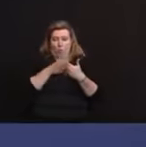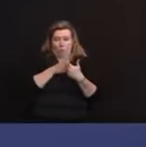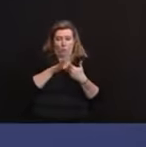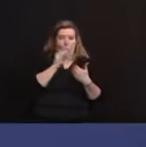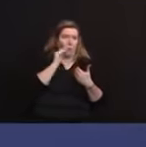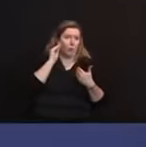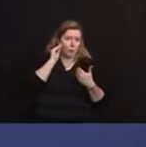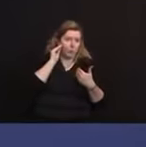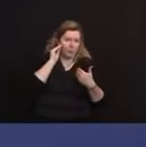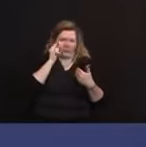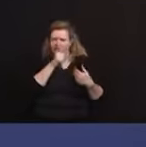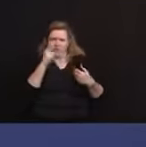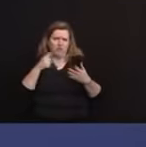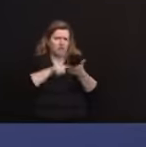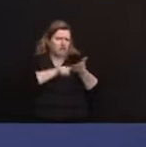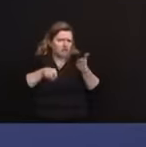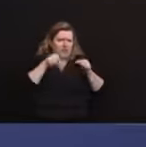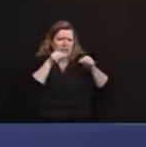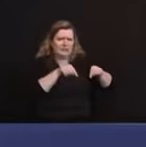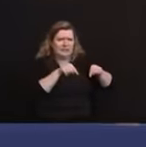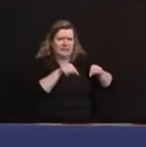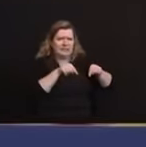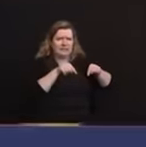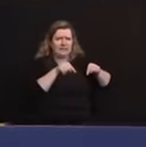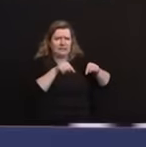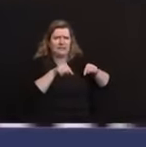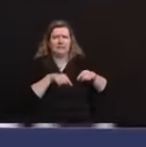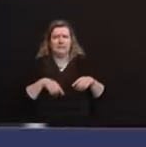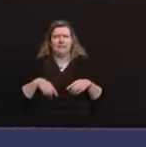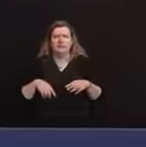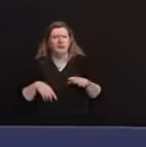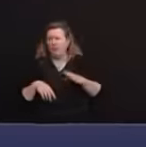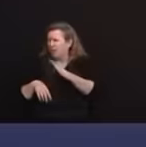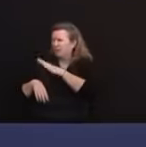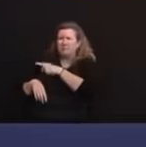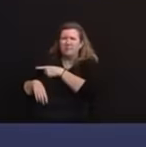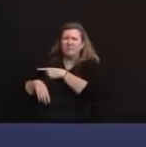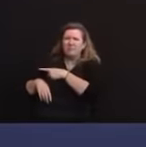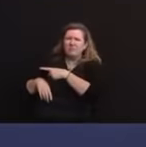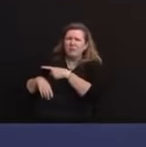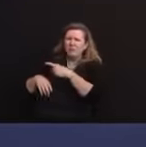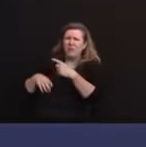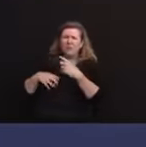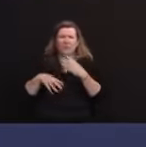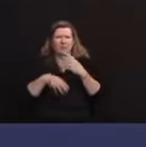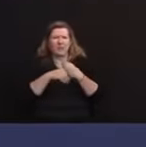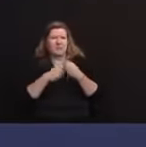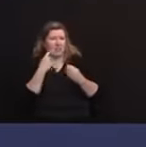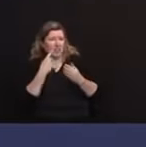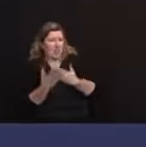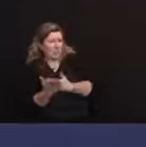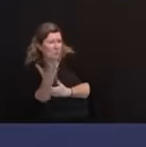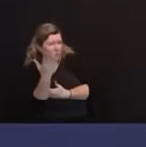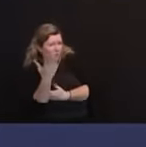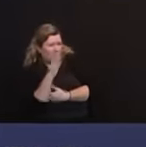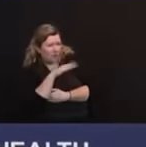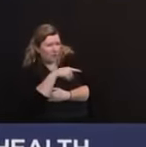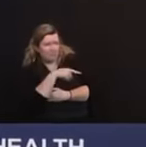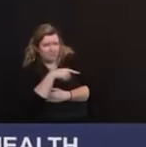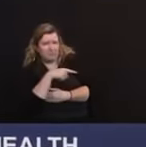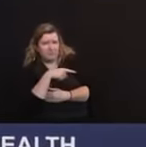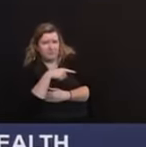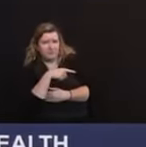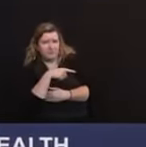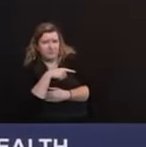A little bit different. Can I add one wrinkle to what we did this morning, which I think we got a minute before Dave takes us into